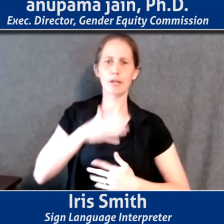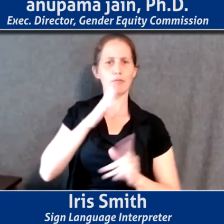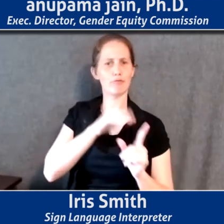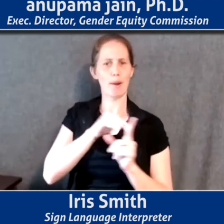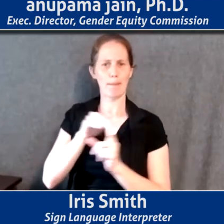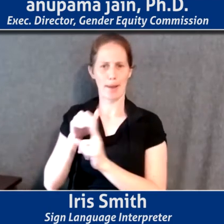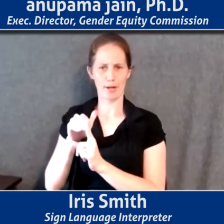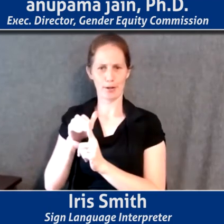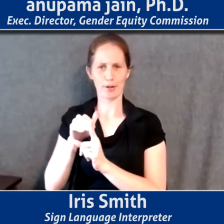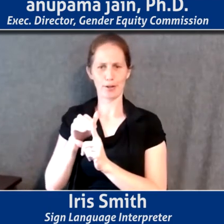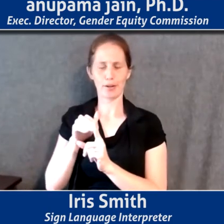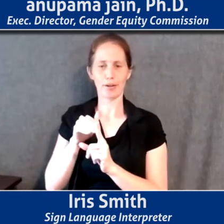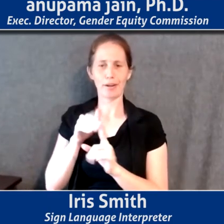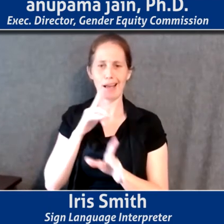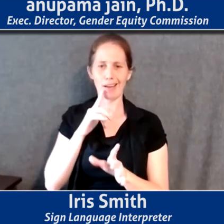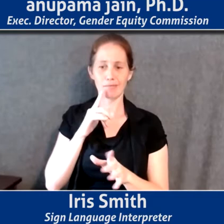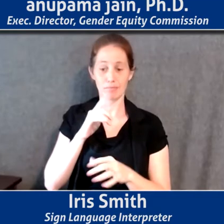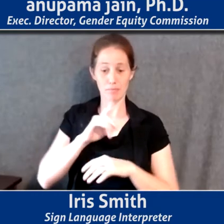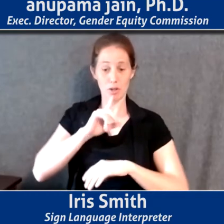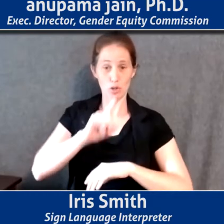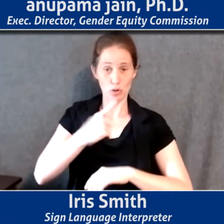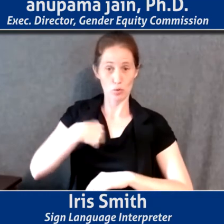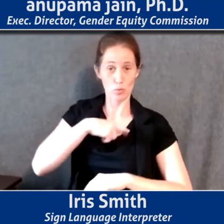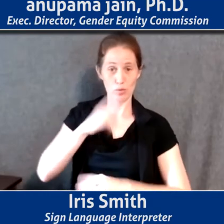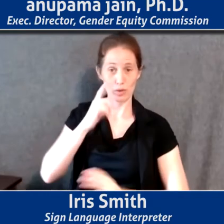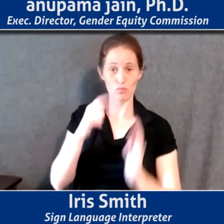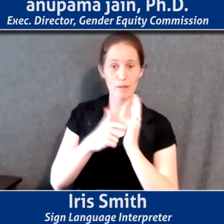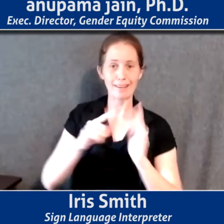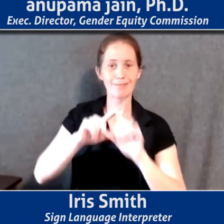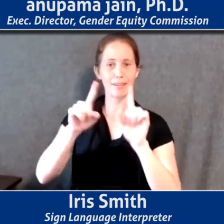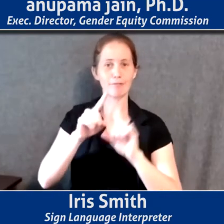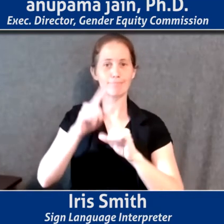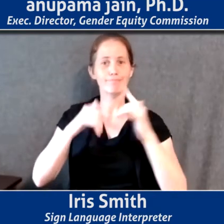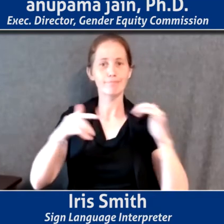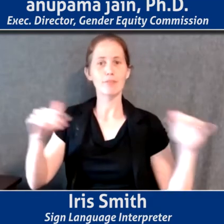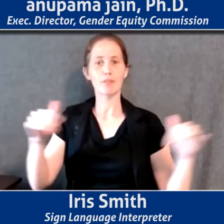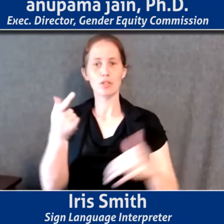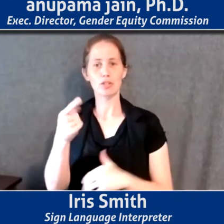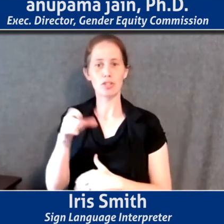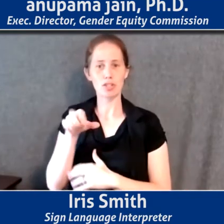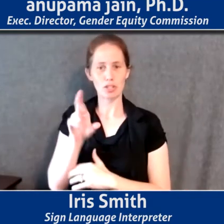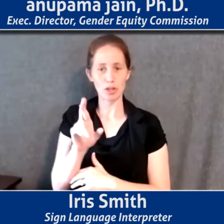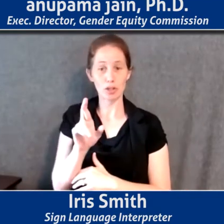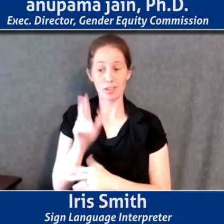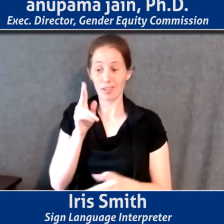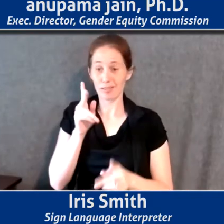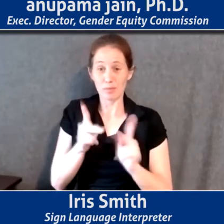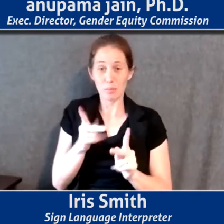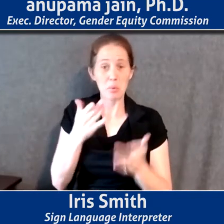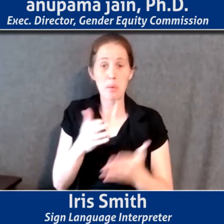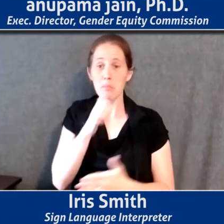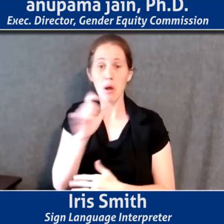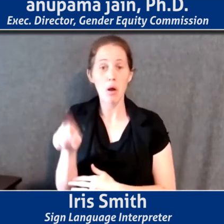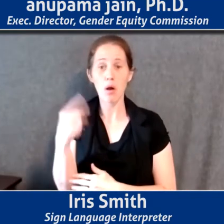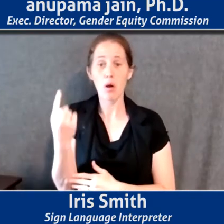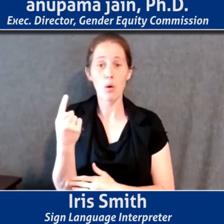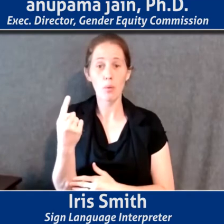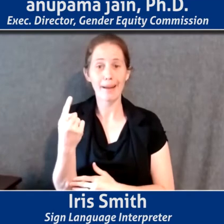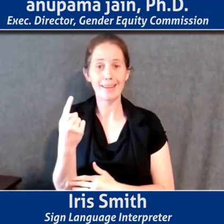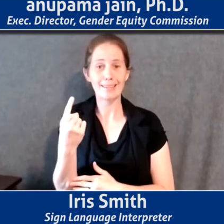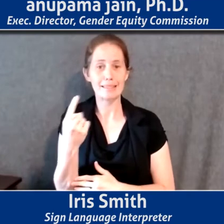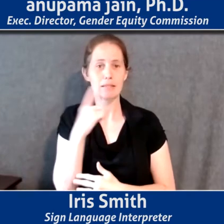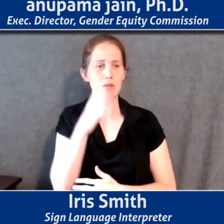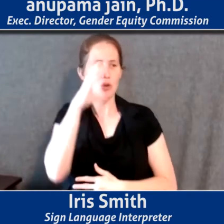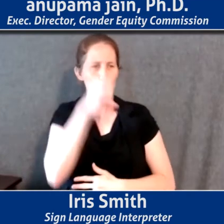a part of making sure that we recognize gender diversity, and that people may not always be the gender that we